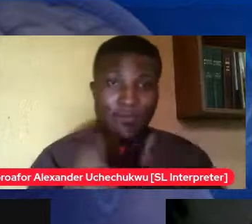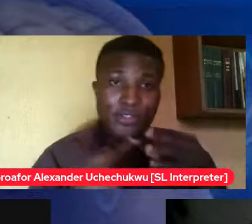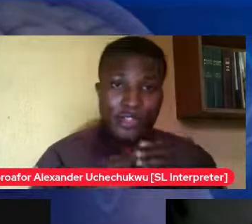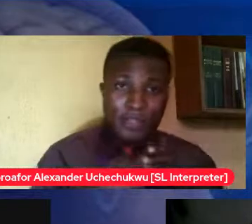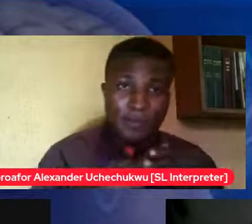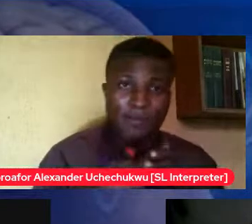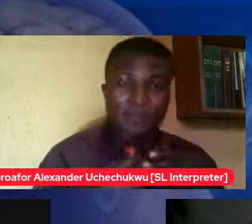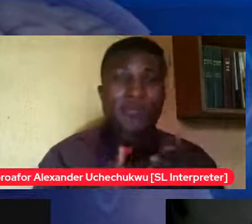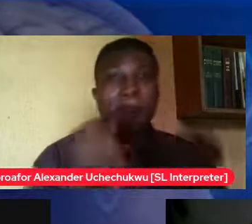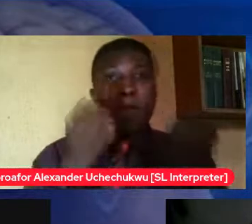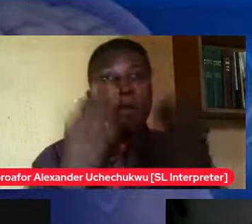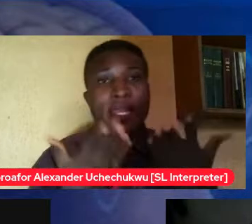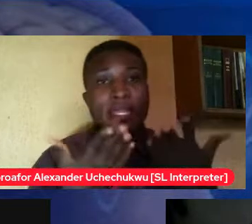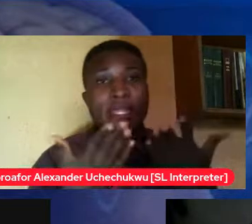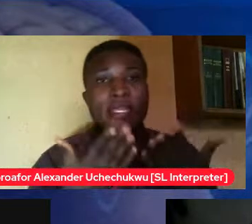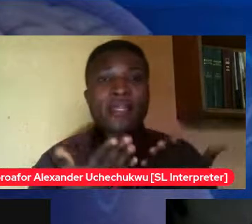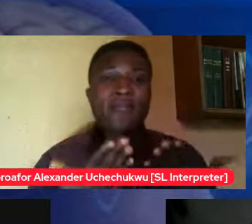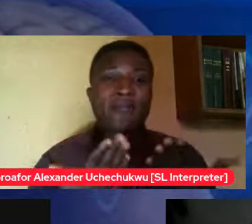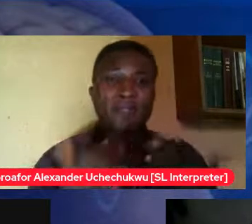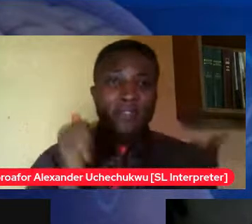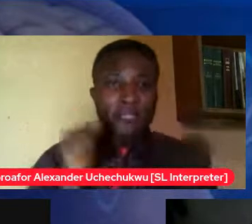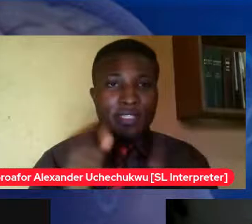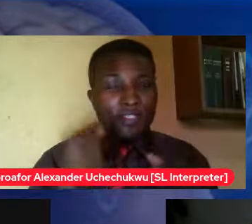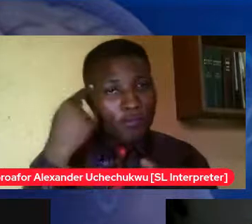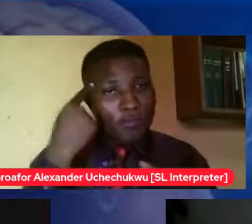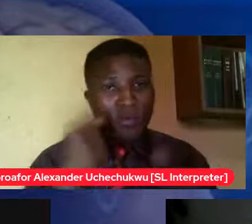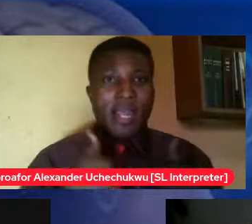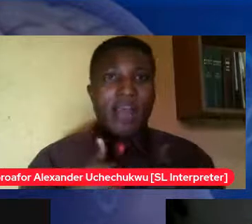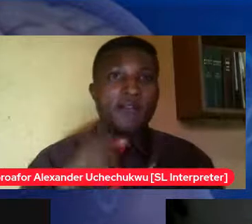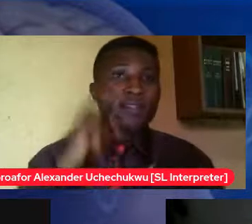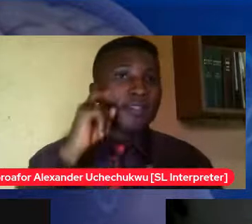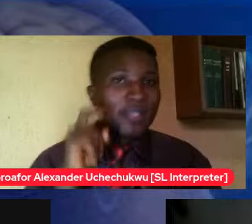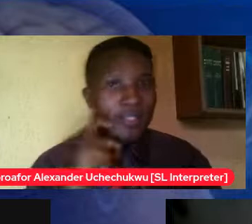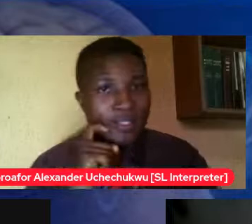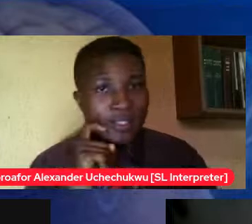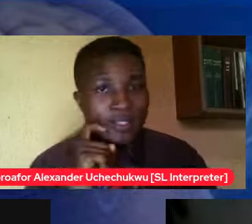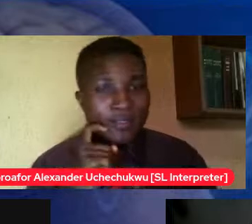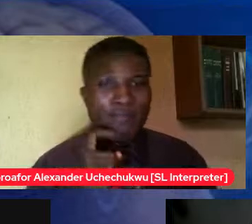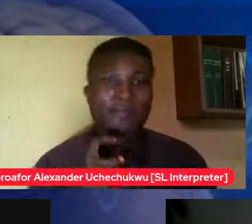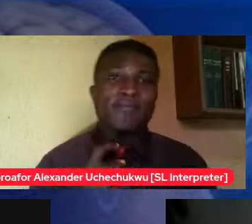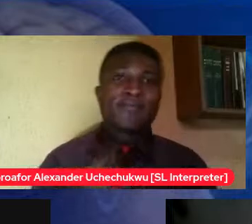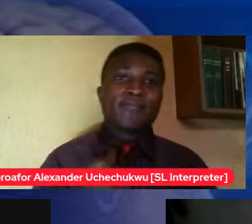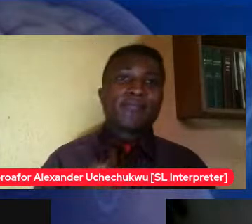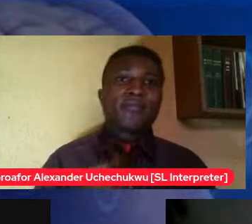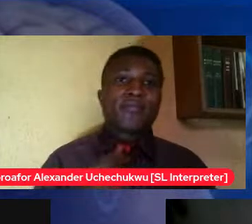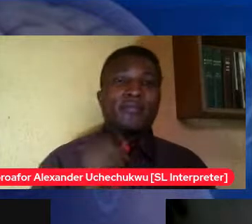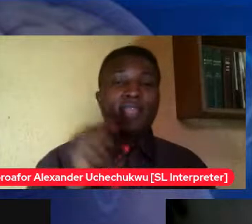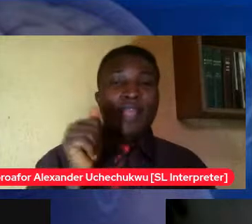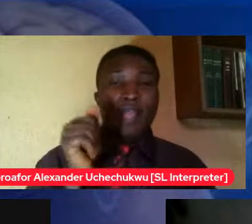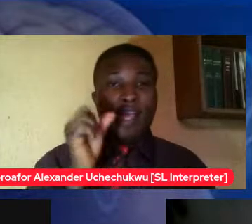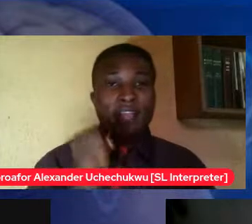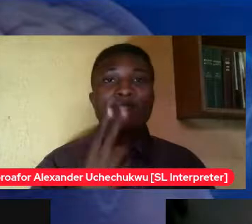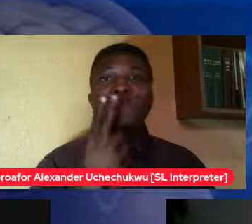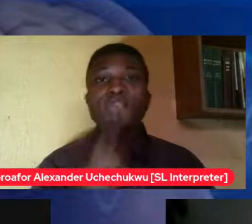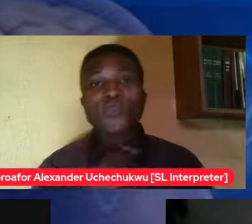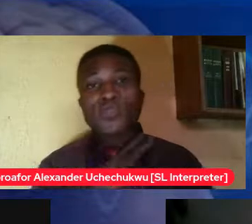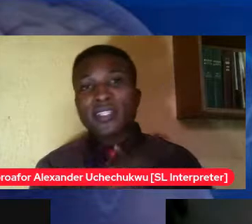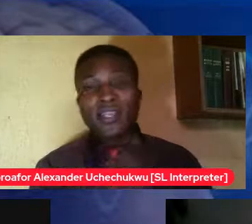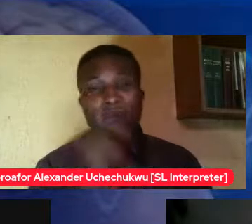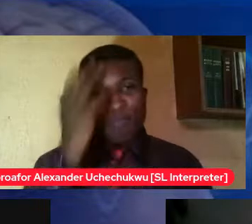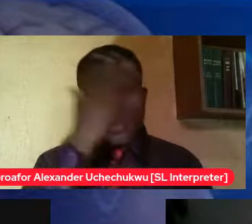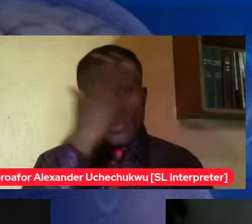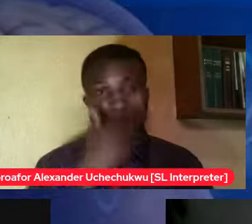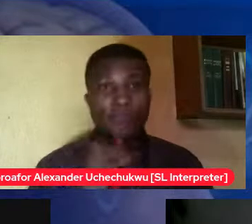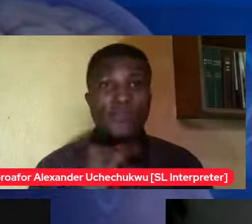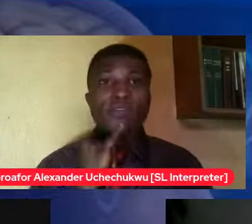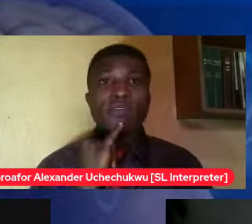of marriage most times as sweet and as beautiful it is having sex outside marriage sometimes